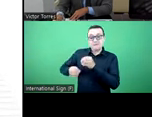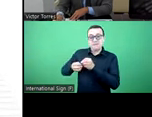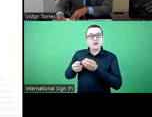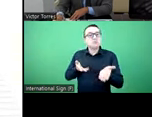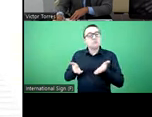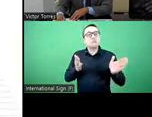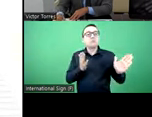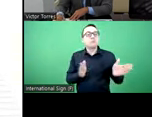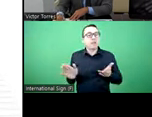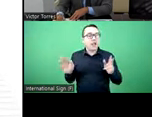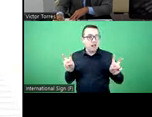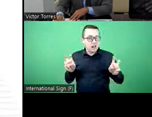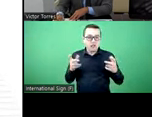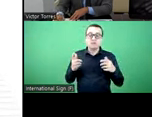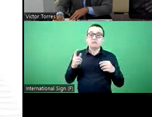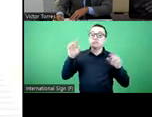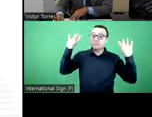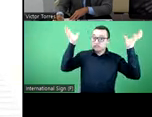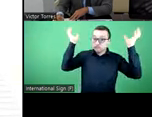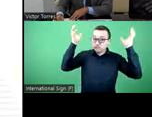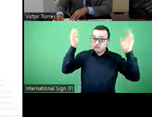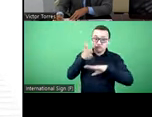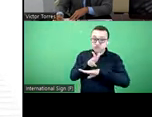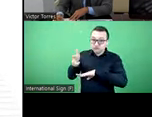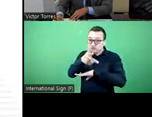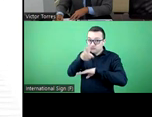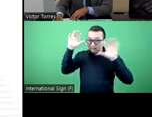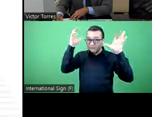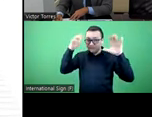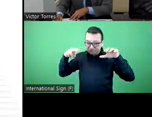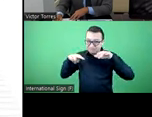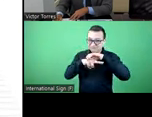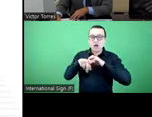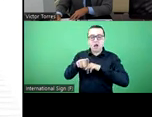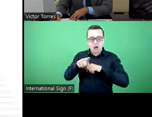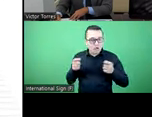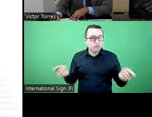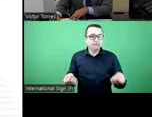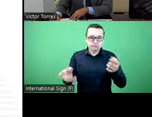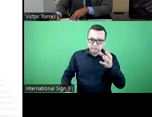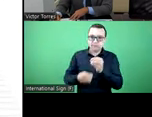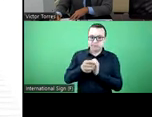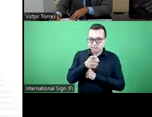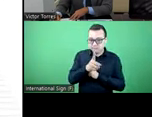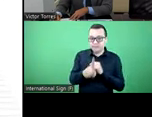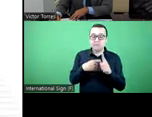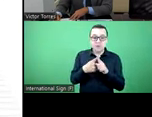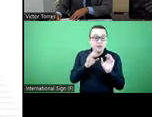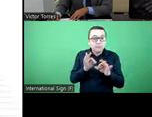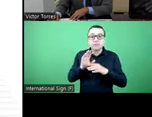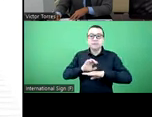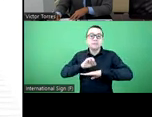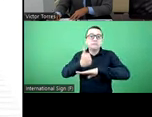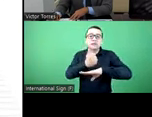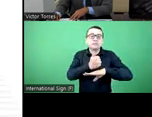insurance, the prepaid ambulance services, and other supplementary services of it for